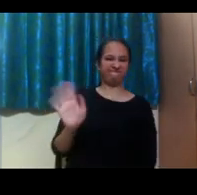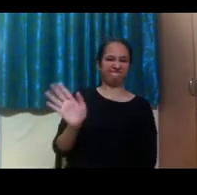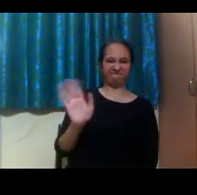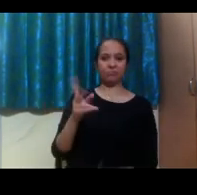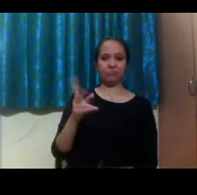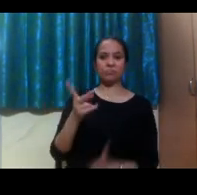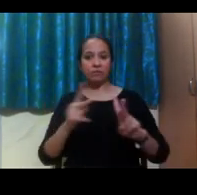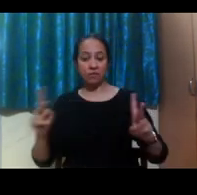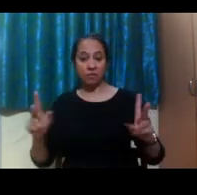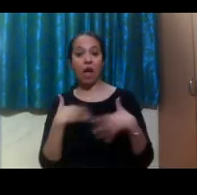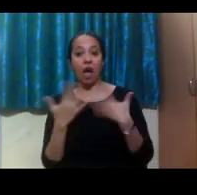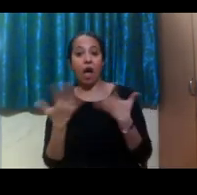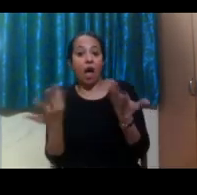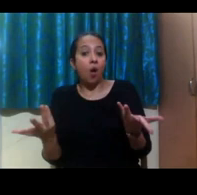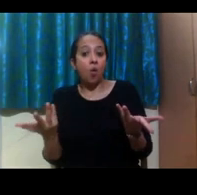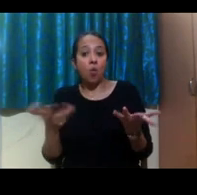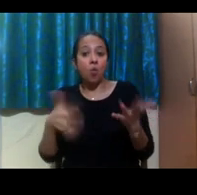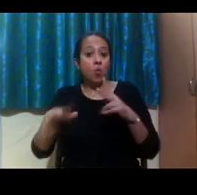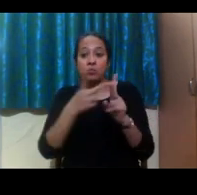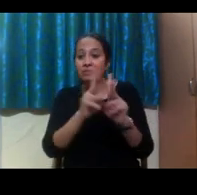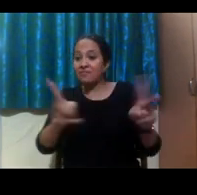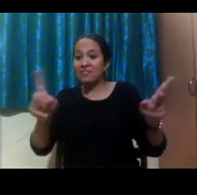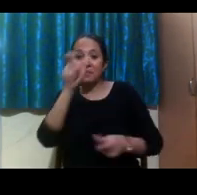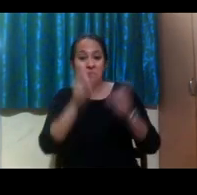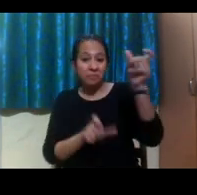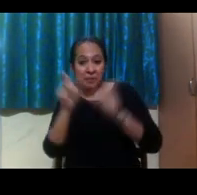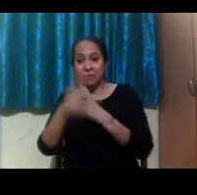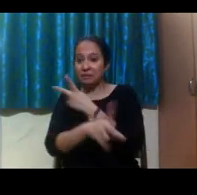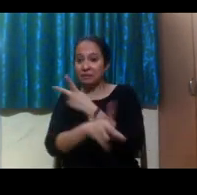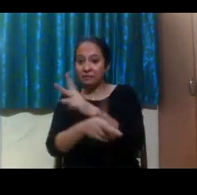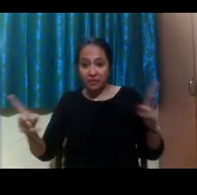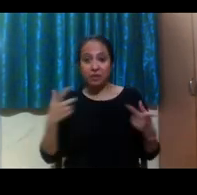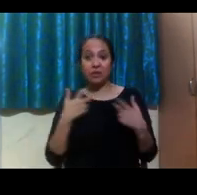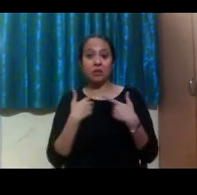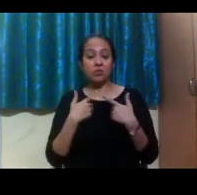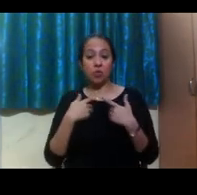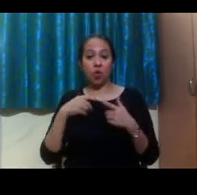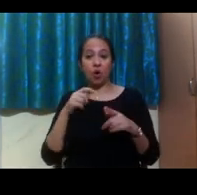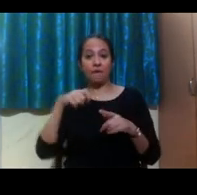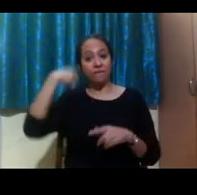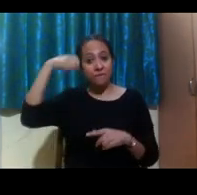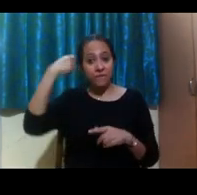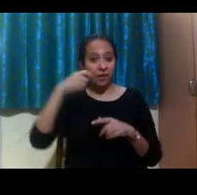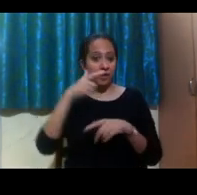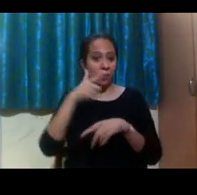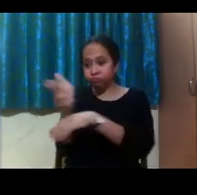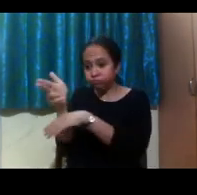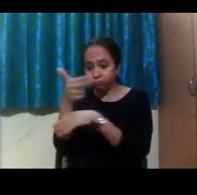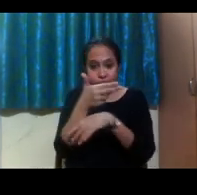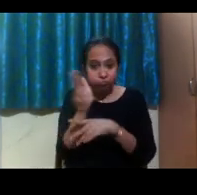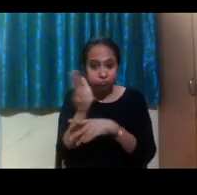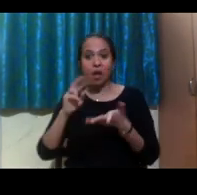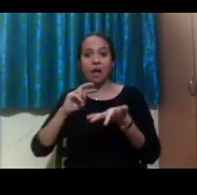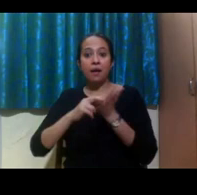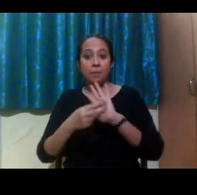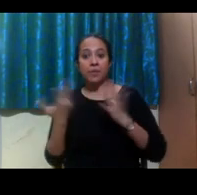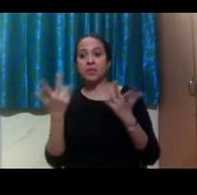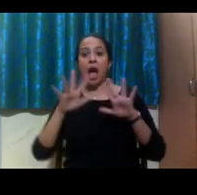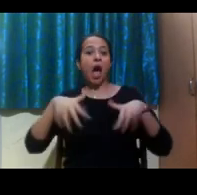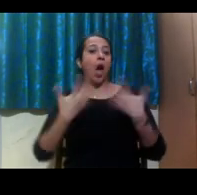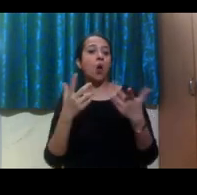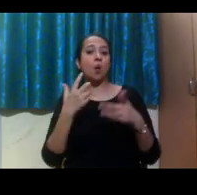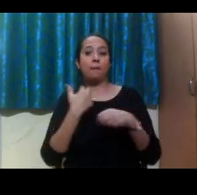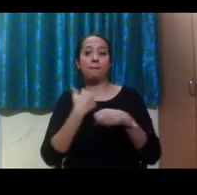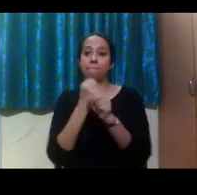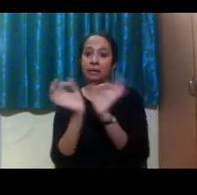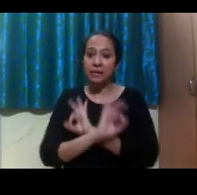example, you're going to hear from Sonny here in a little bit, you know, when it comes to captioning videos, should Sonny have to request every video to be captioned? Or should the